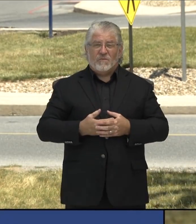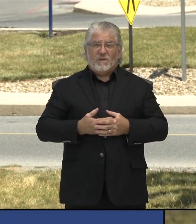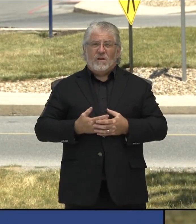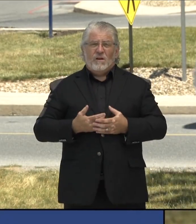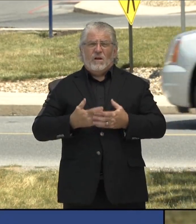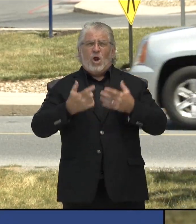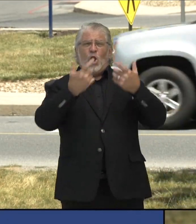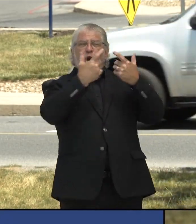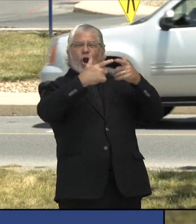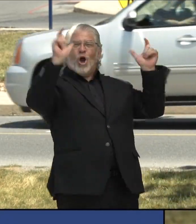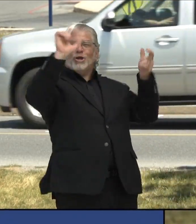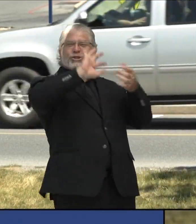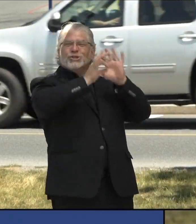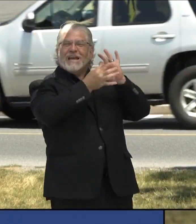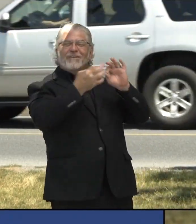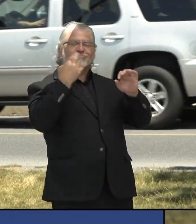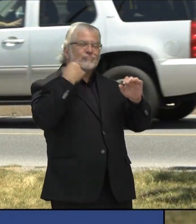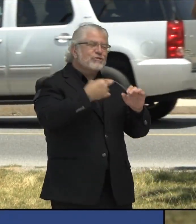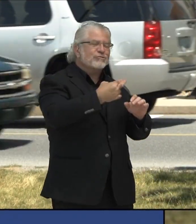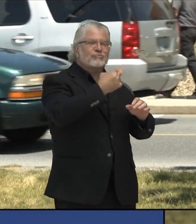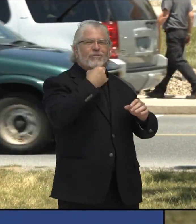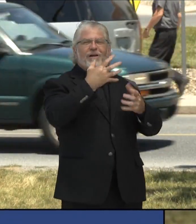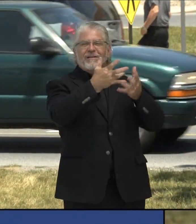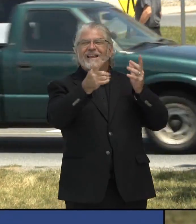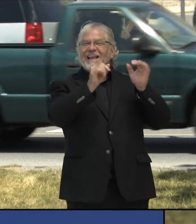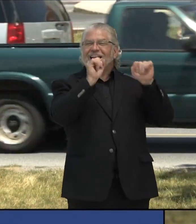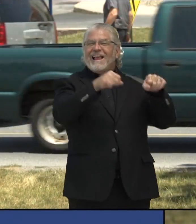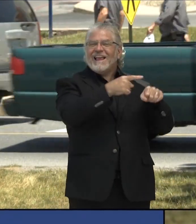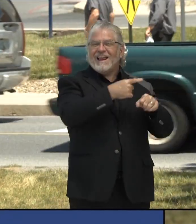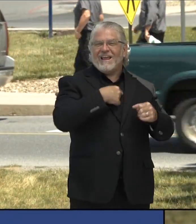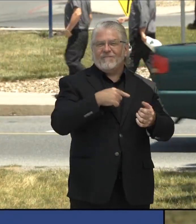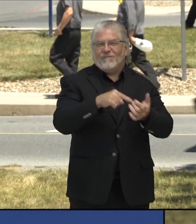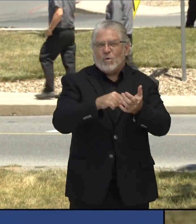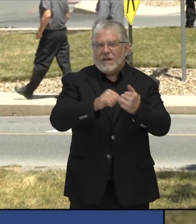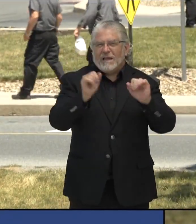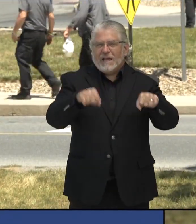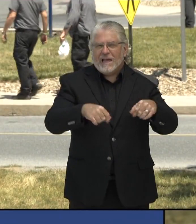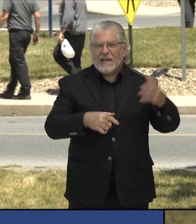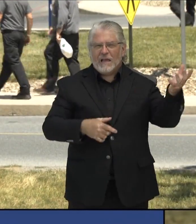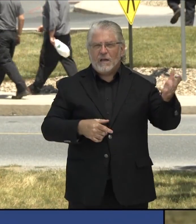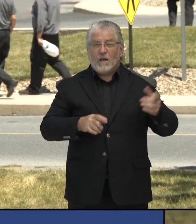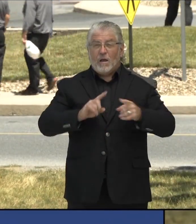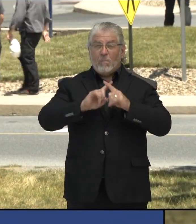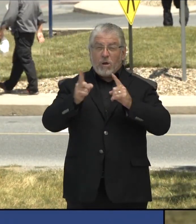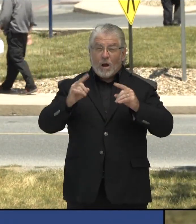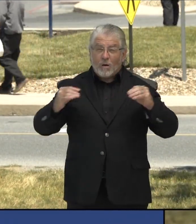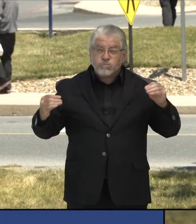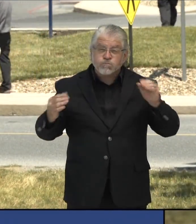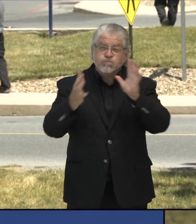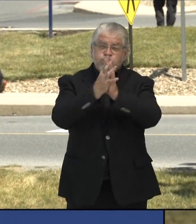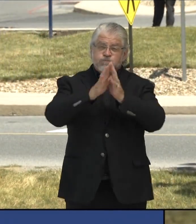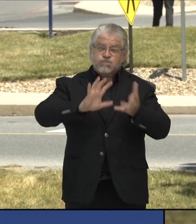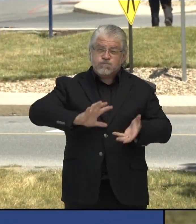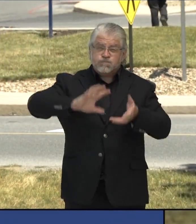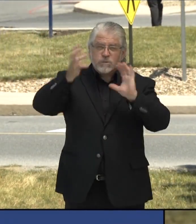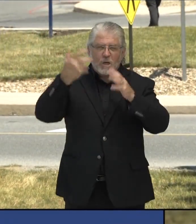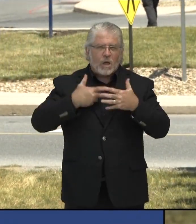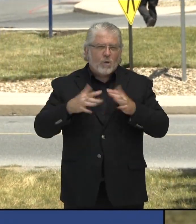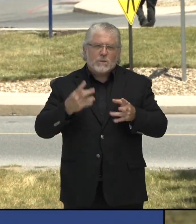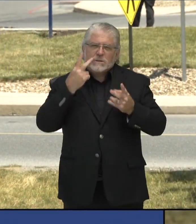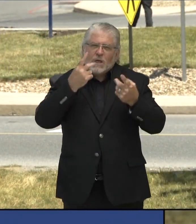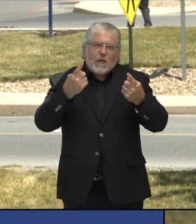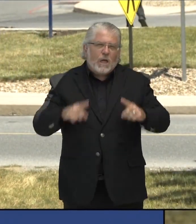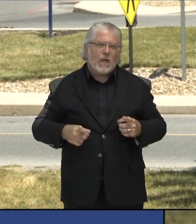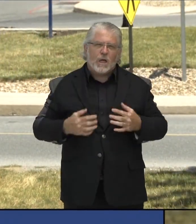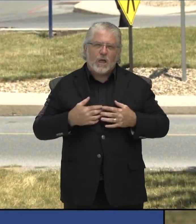stores might not be able to do that. But we don't want physical confrontations. So we don't want the someone in the store to physically confront